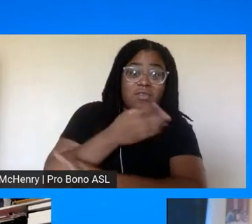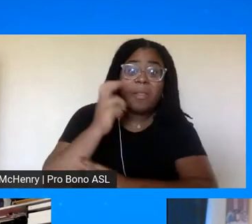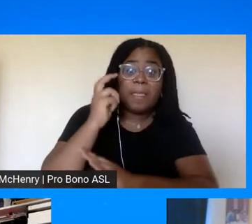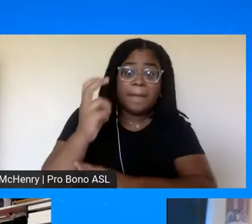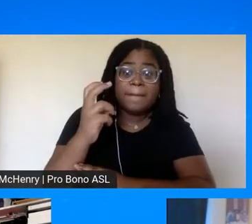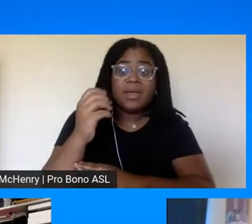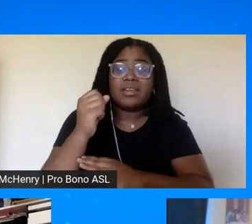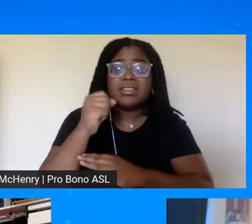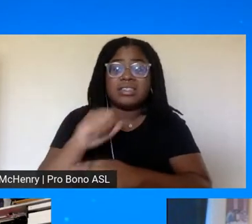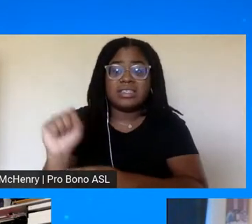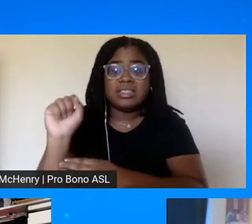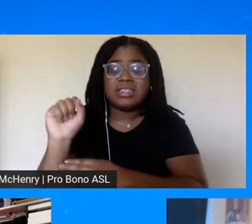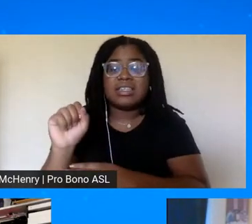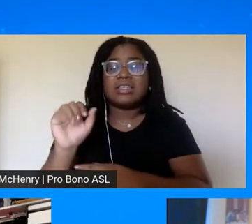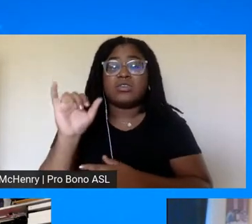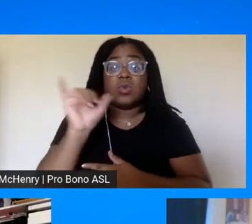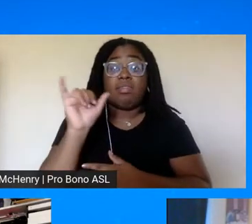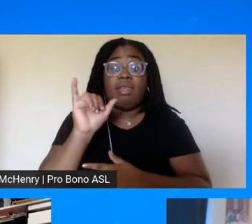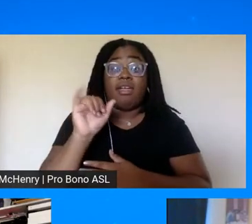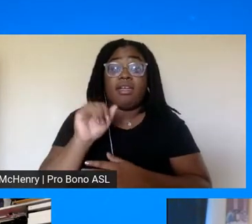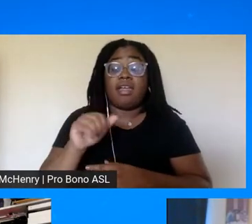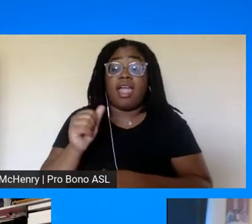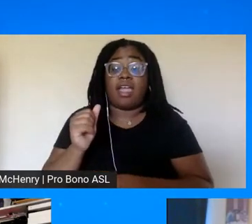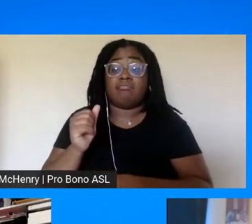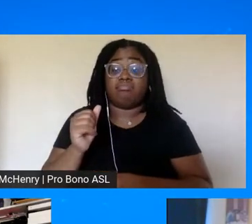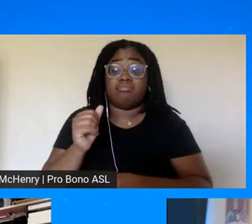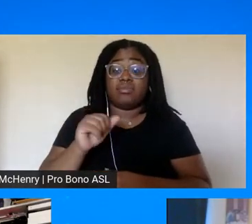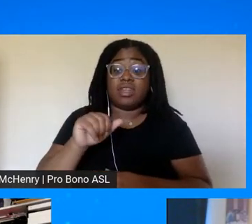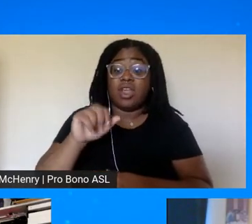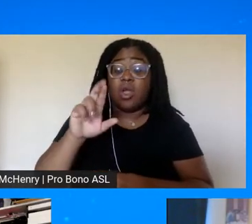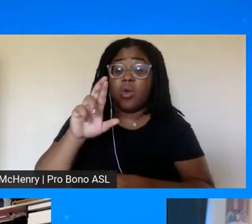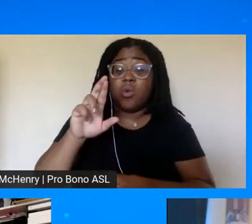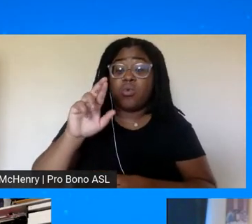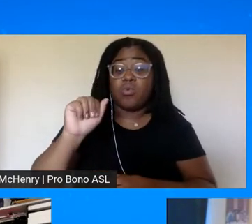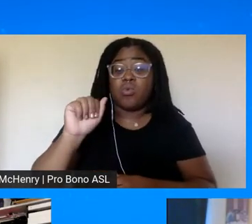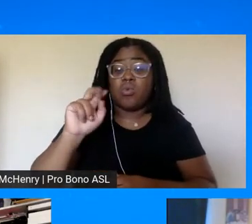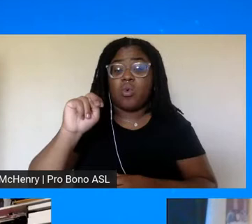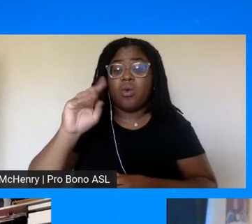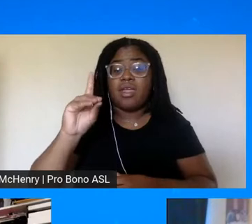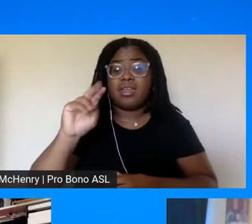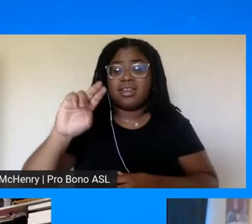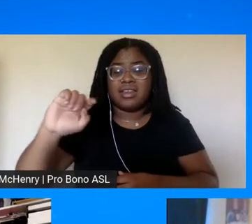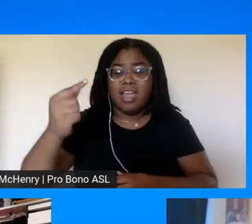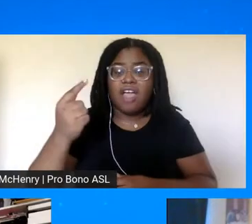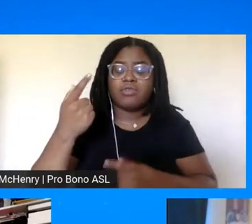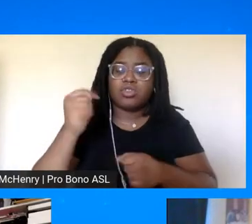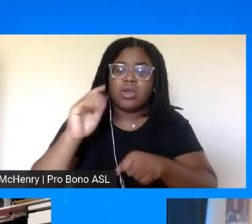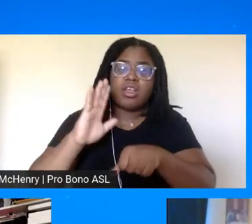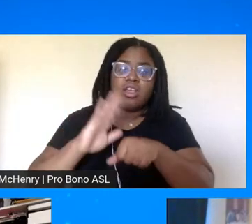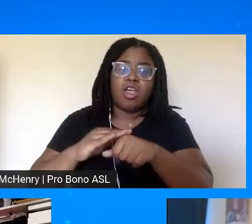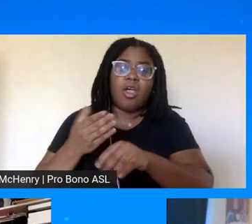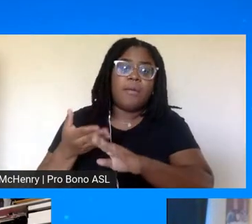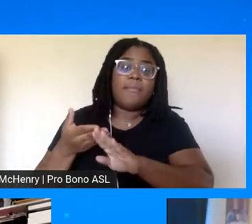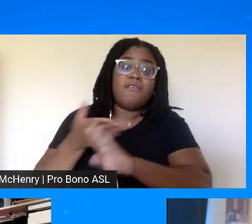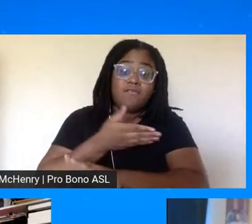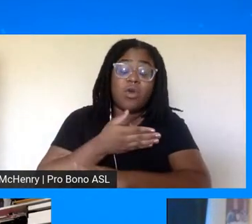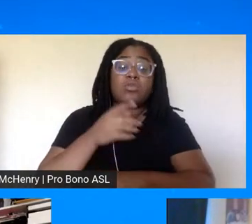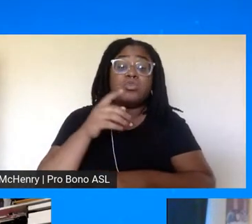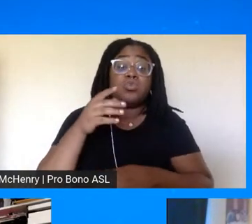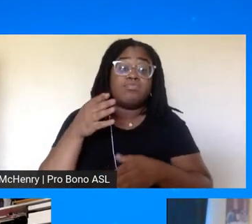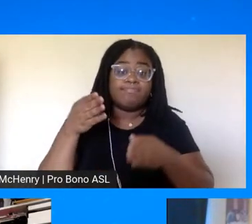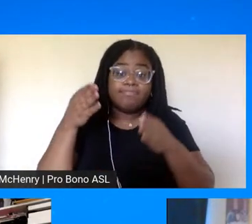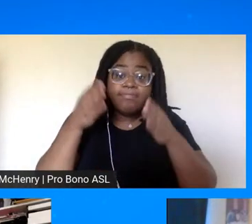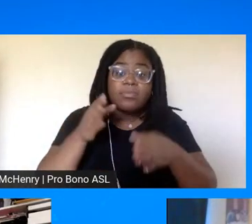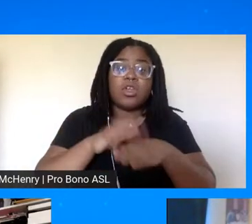philip randolph was trying to call these marches on washington to deal with the discrimination uh related